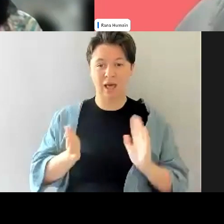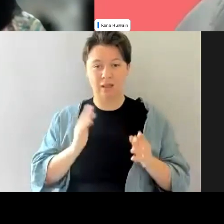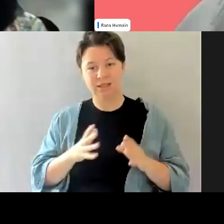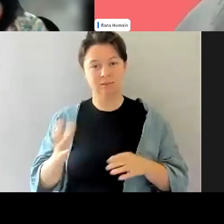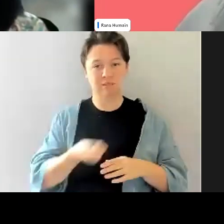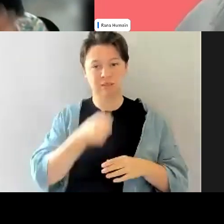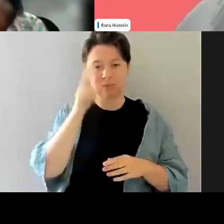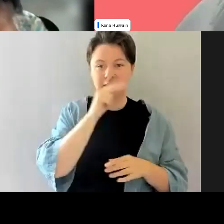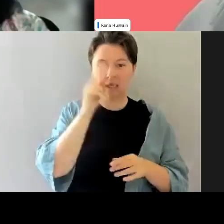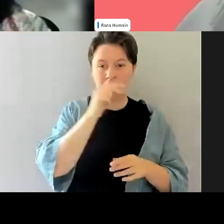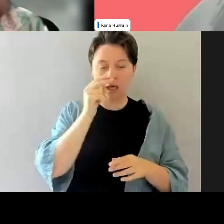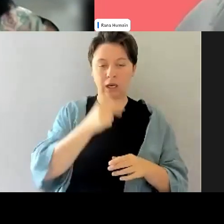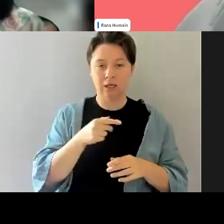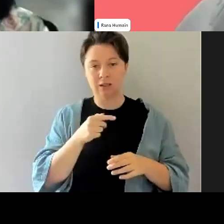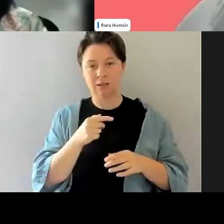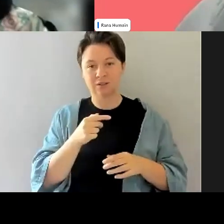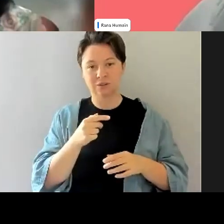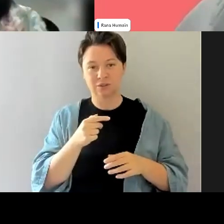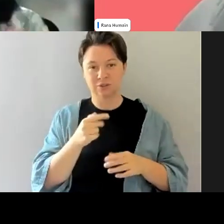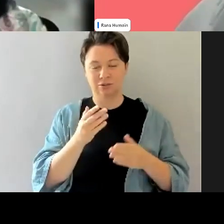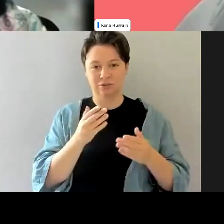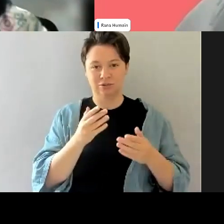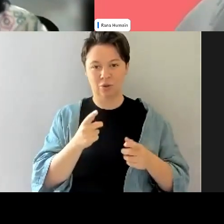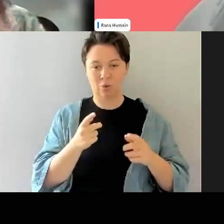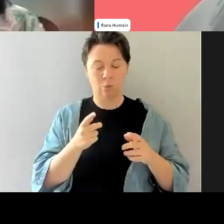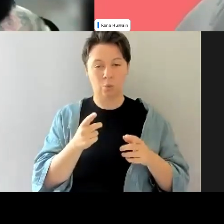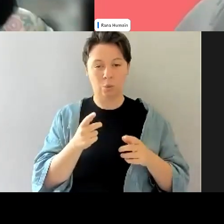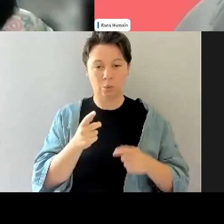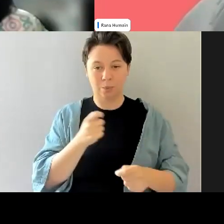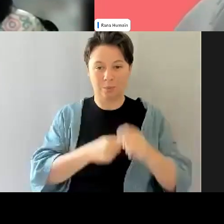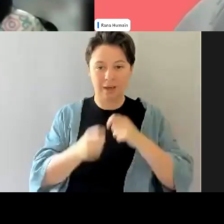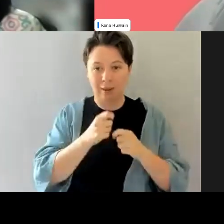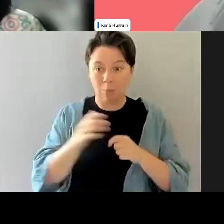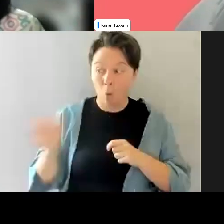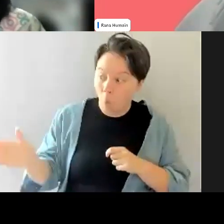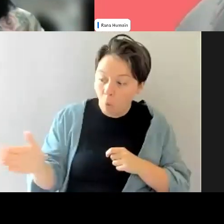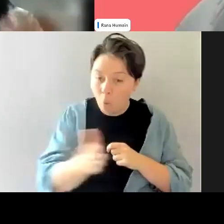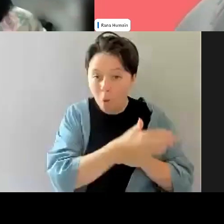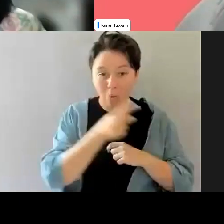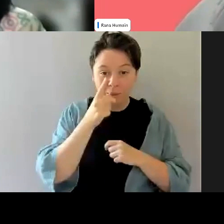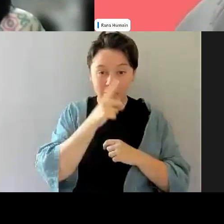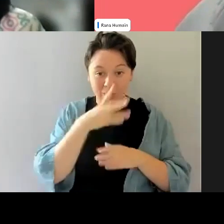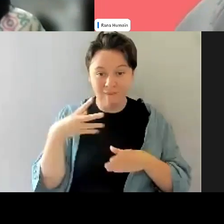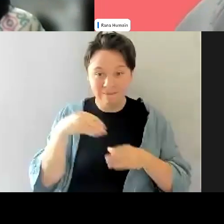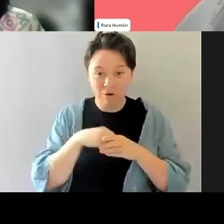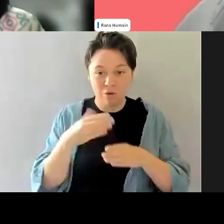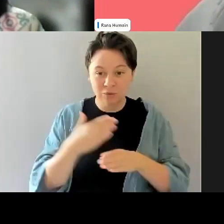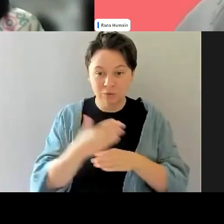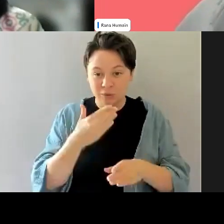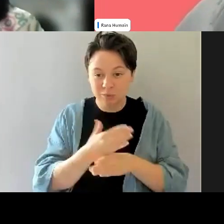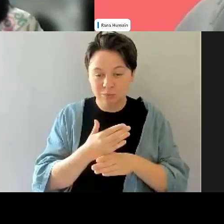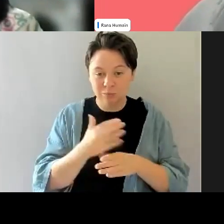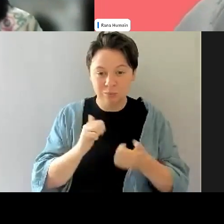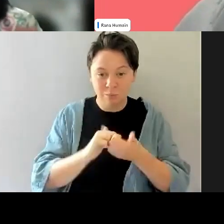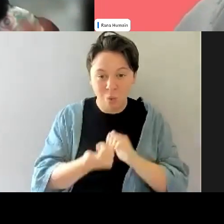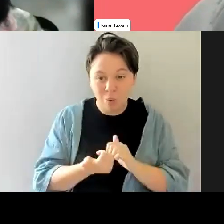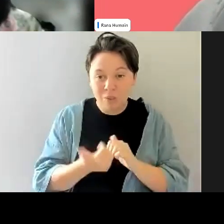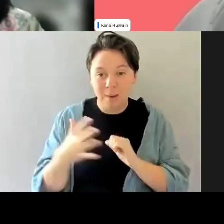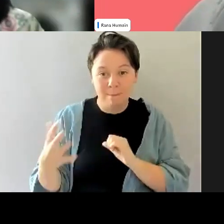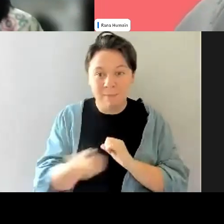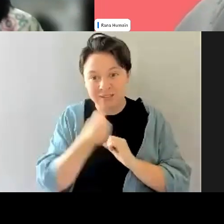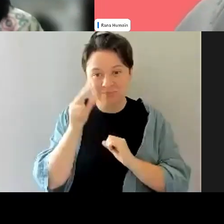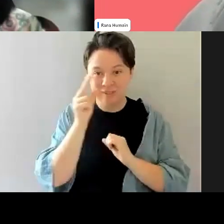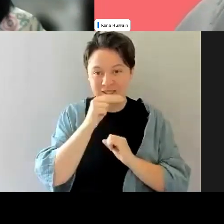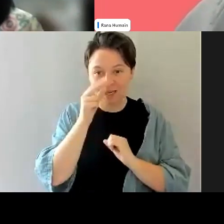people. And, you know, so then it tends to translate into, you know, even everyone who's surrounded in the, who is part of the sports ecosystem, they've got to be young and